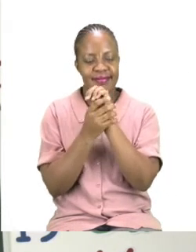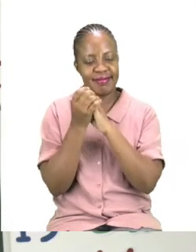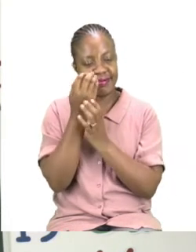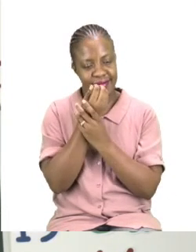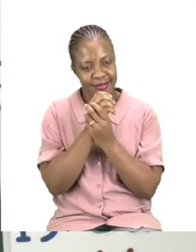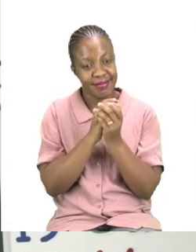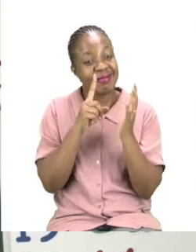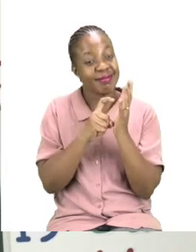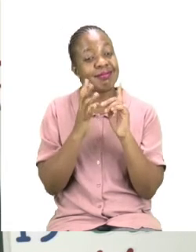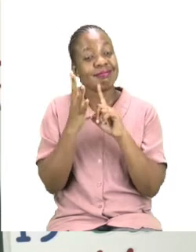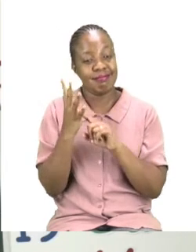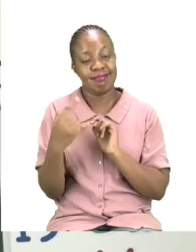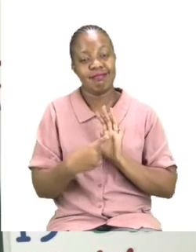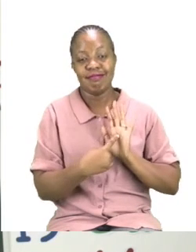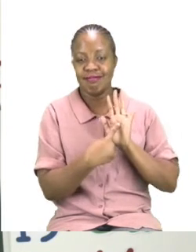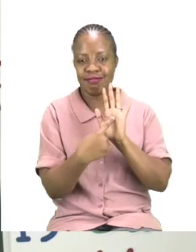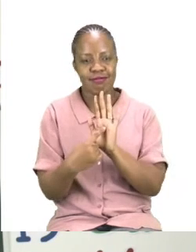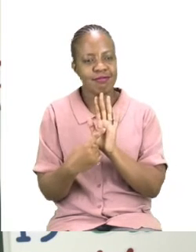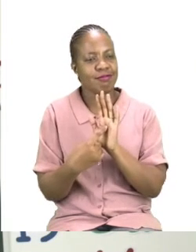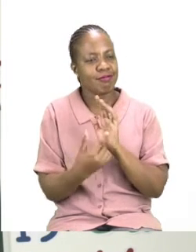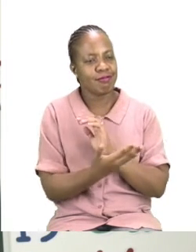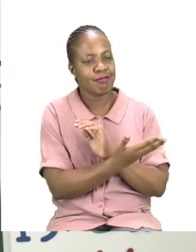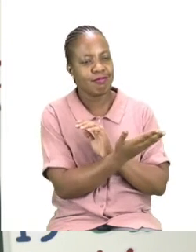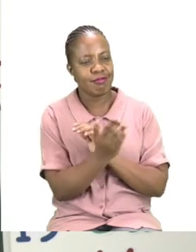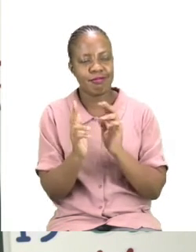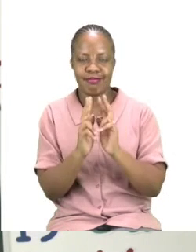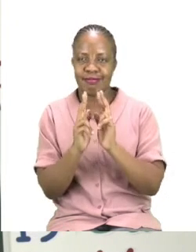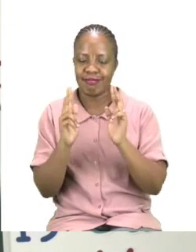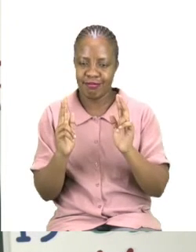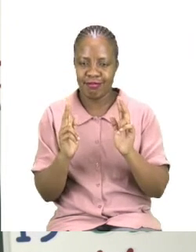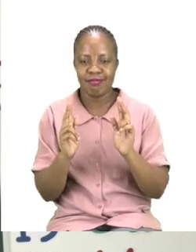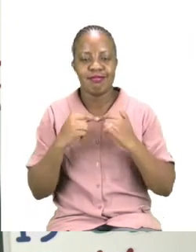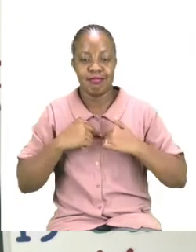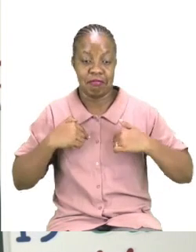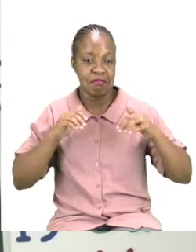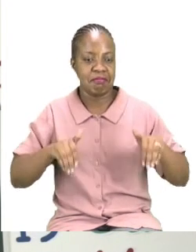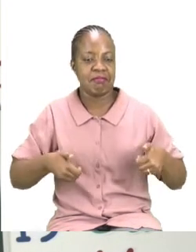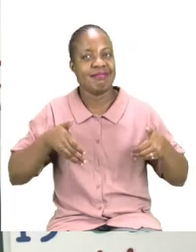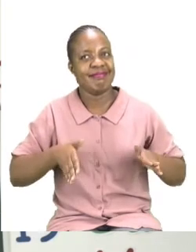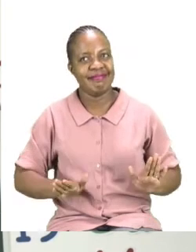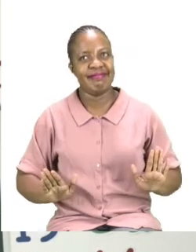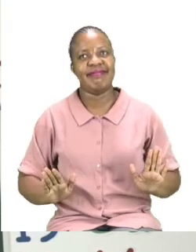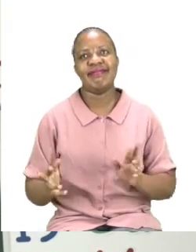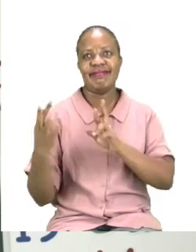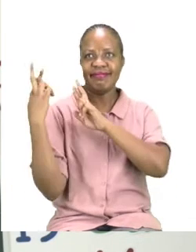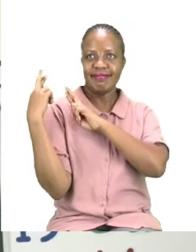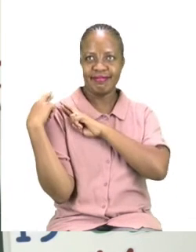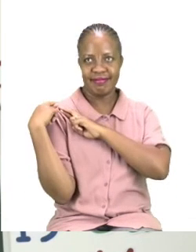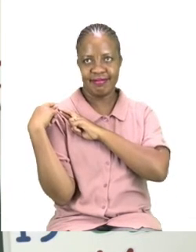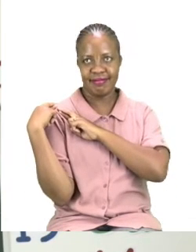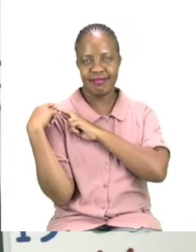sanitize we are showing everyone that we are responsible boys and girls and we care about staying far